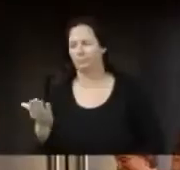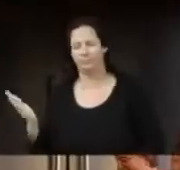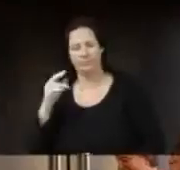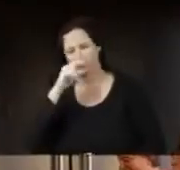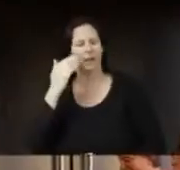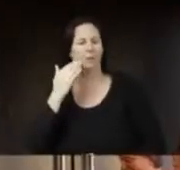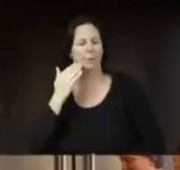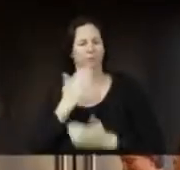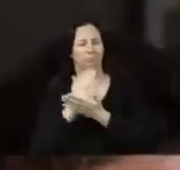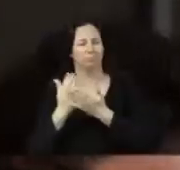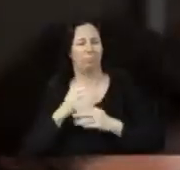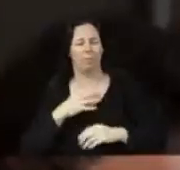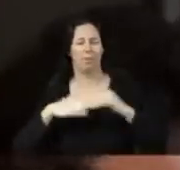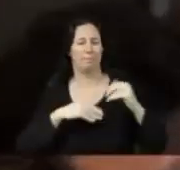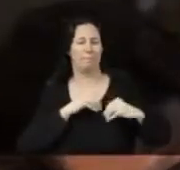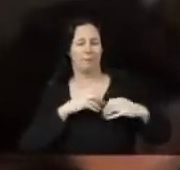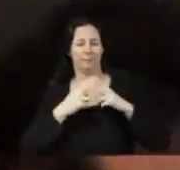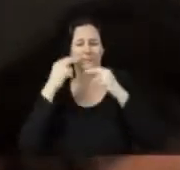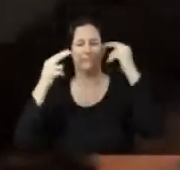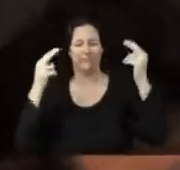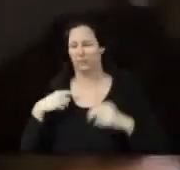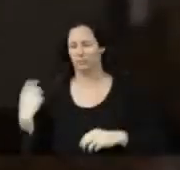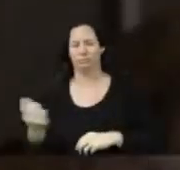These young women share more than a passion for singing.